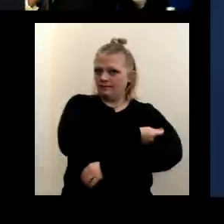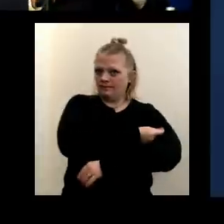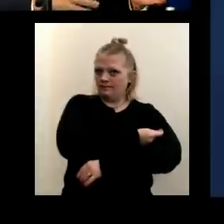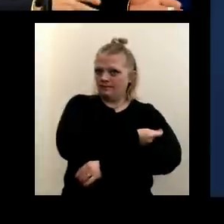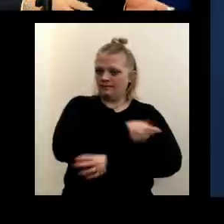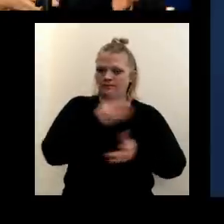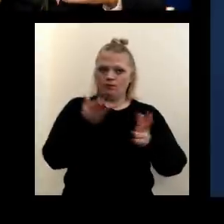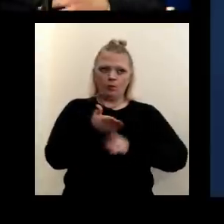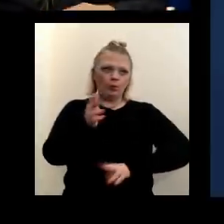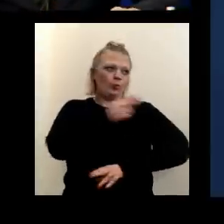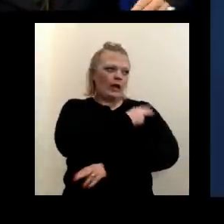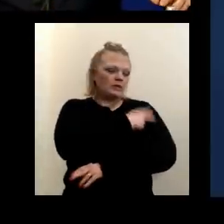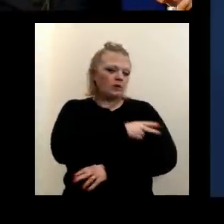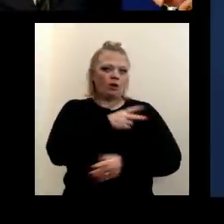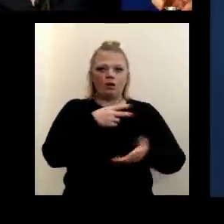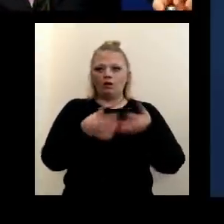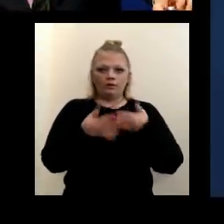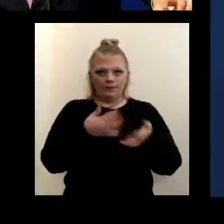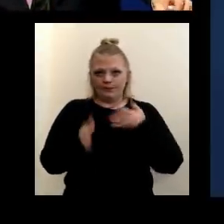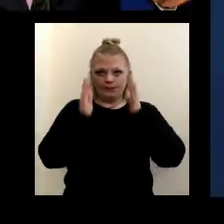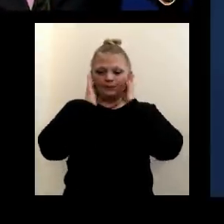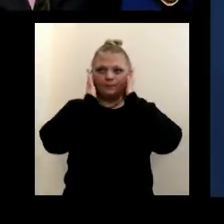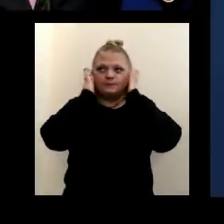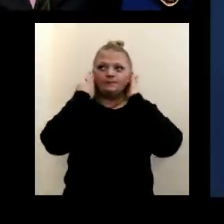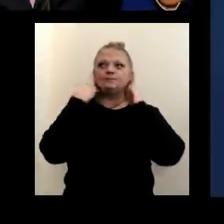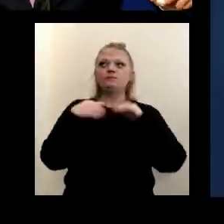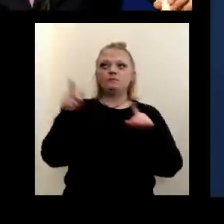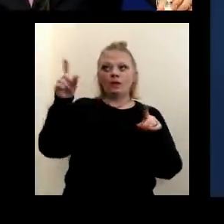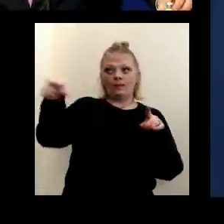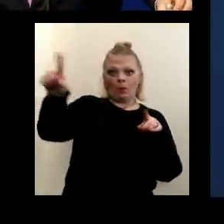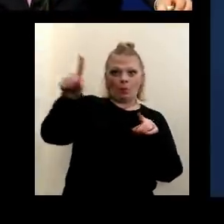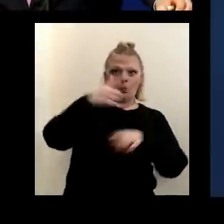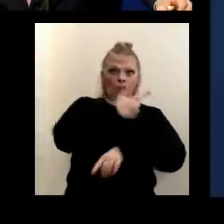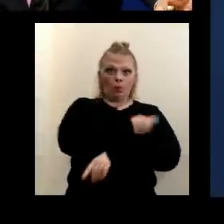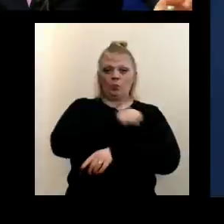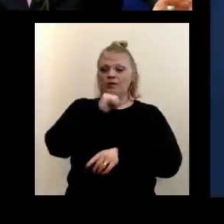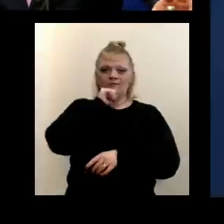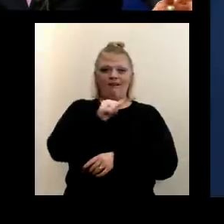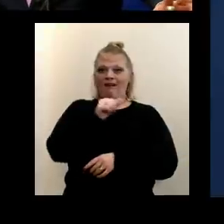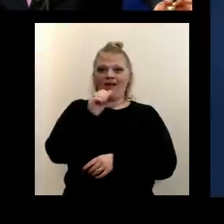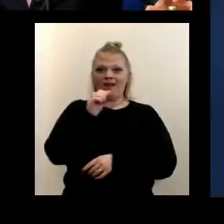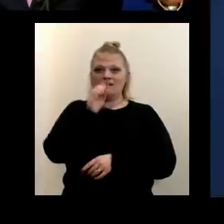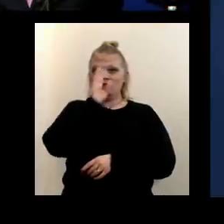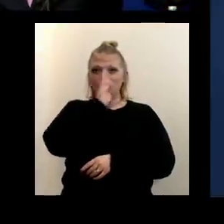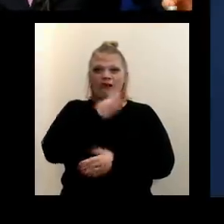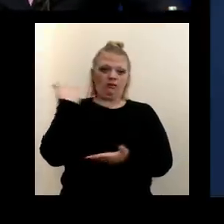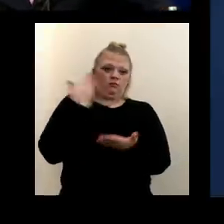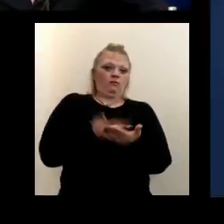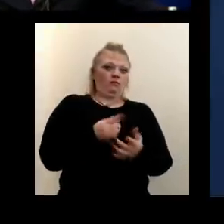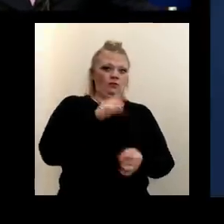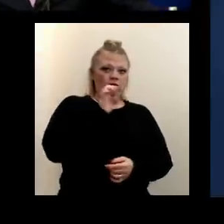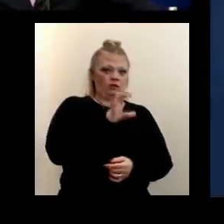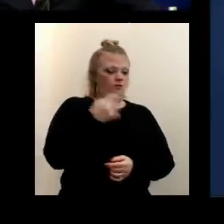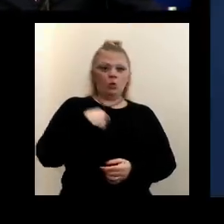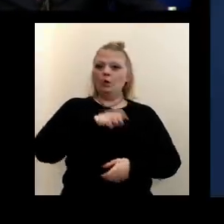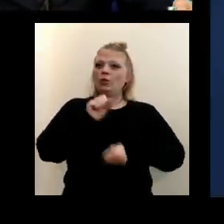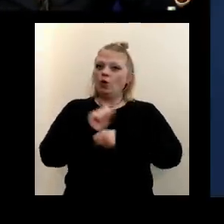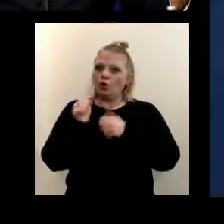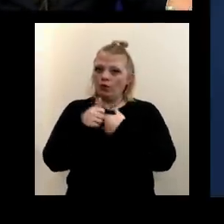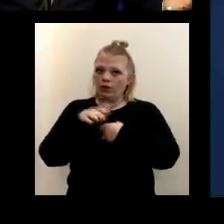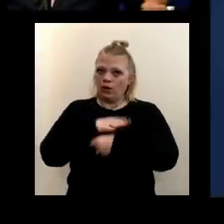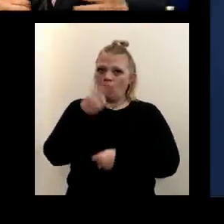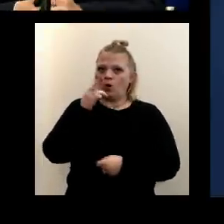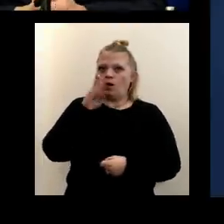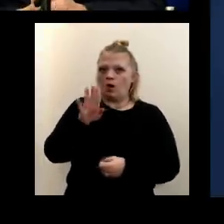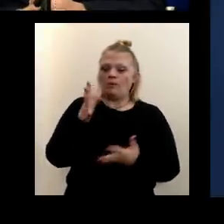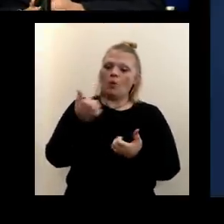whether it's a hospital or not. These doses did not come directly to Erie County. We actually worked with our local hub, and I want to